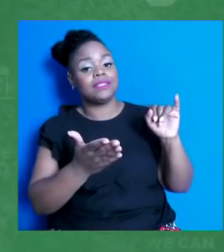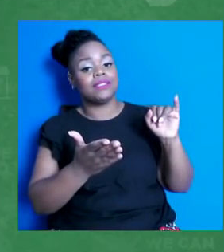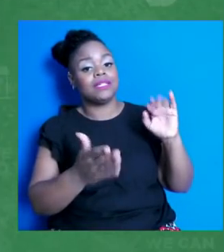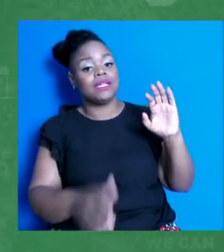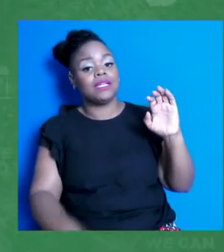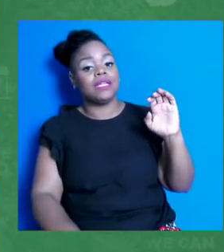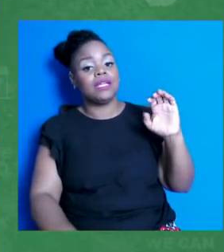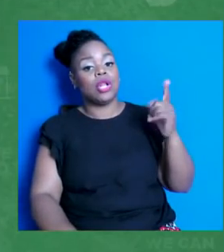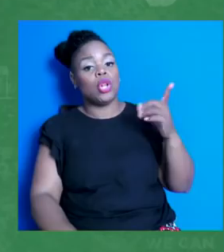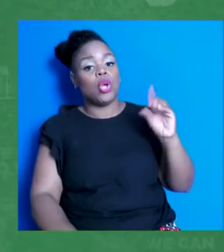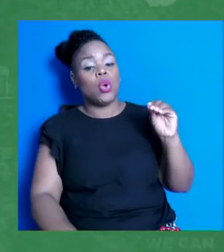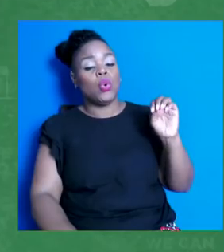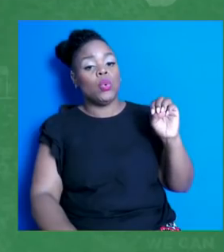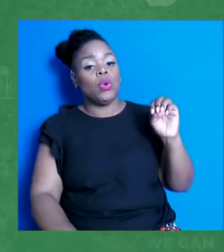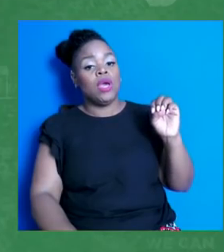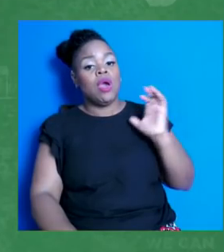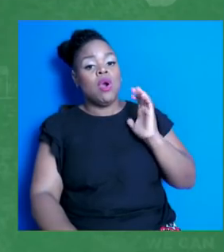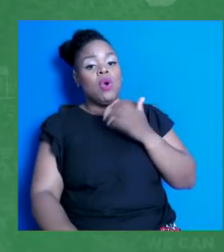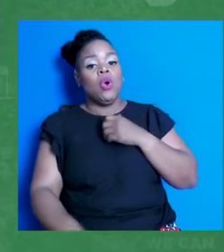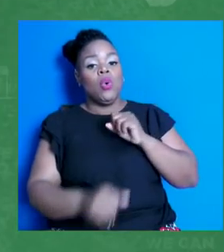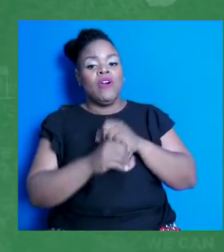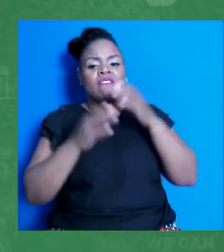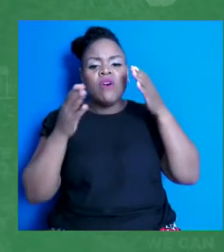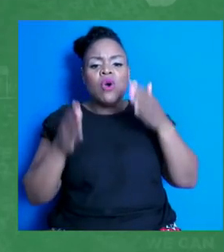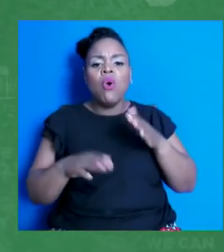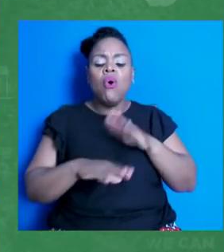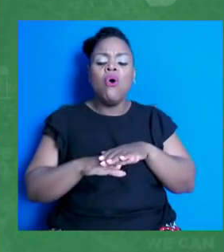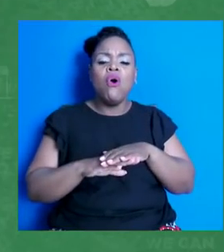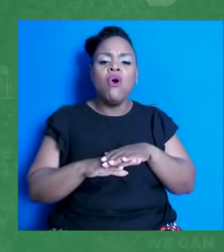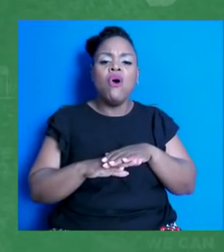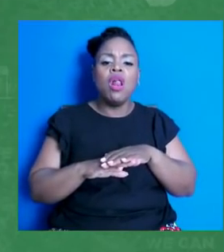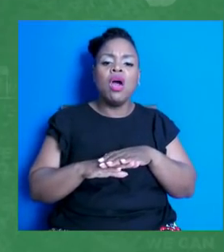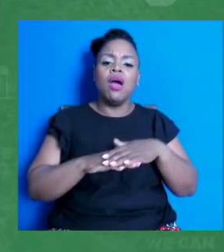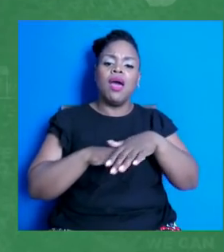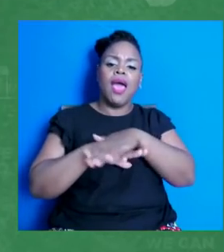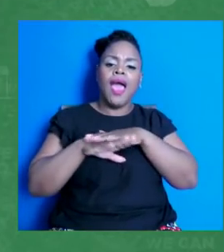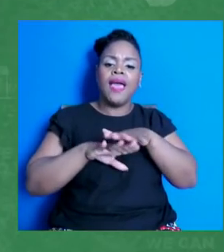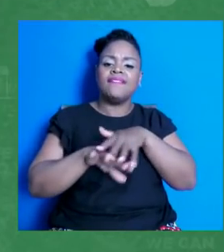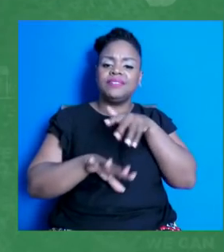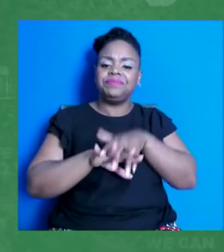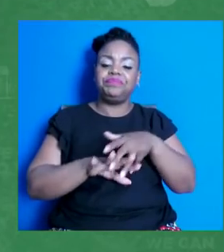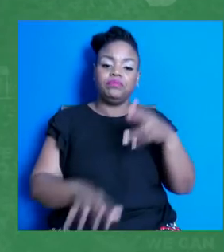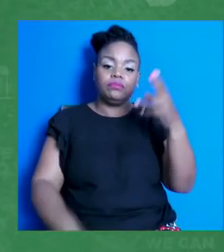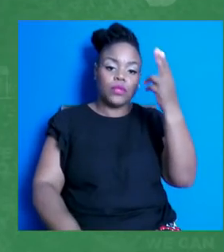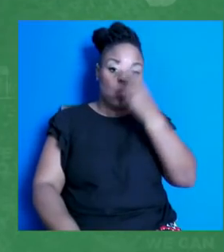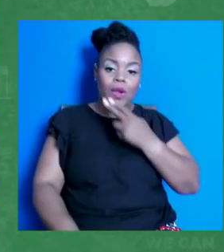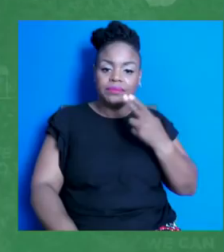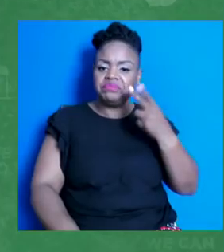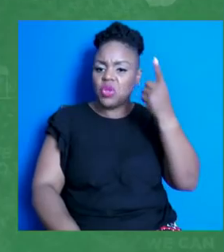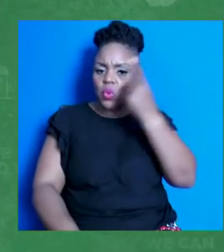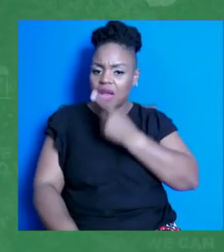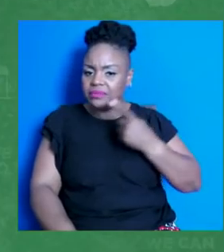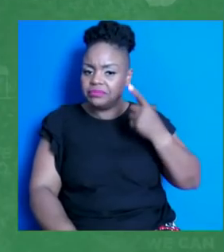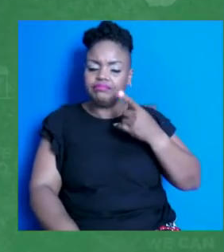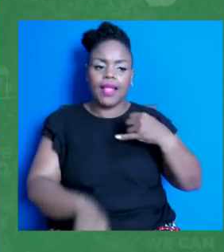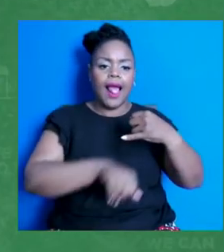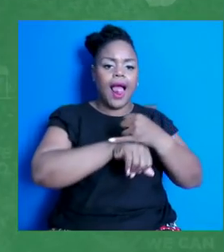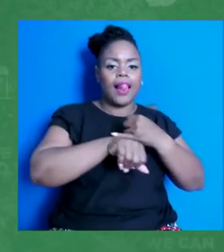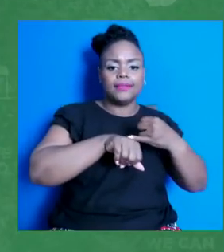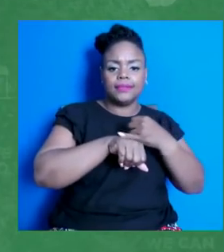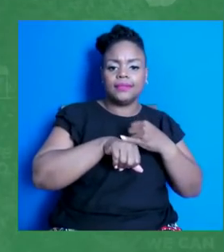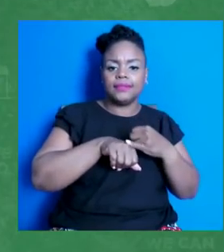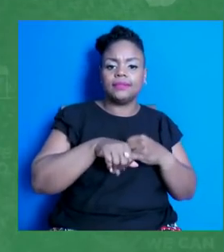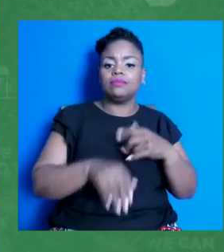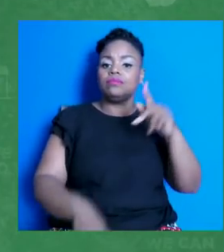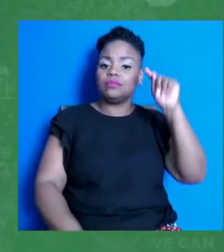on Native Hawaiian and Pacific Islander teenagers. So how have you successfully communicated with